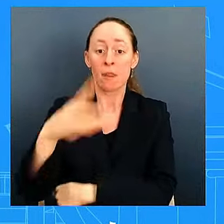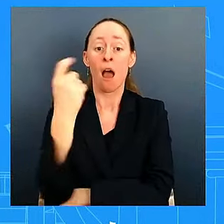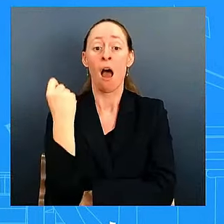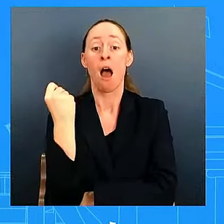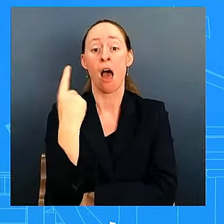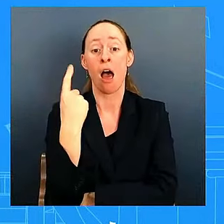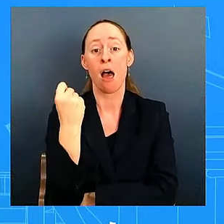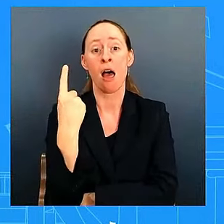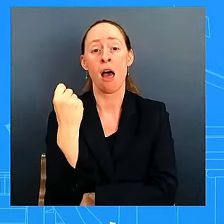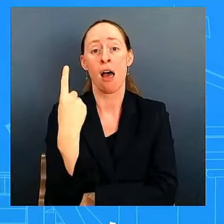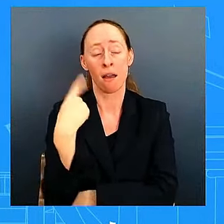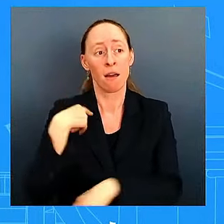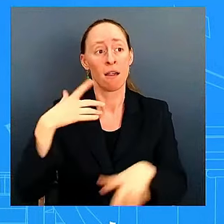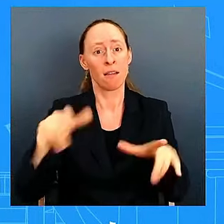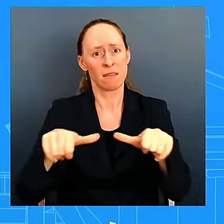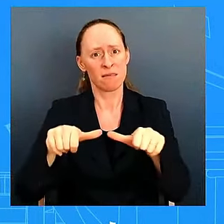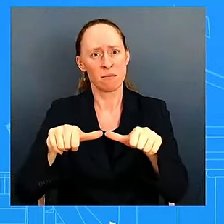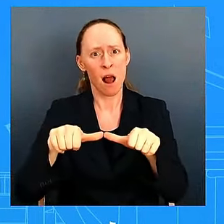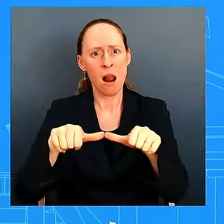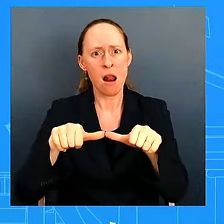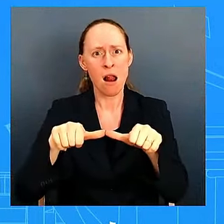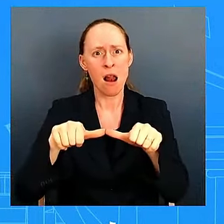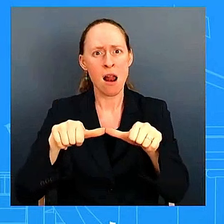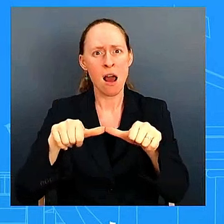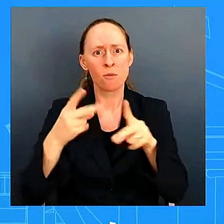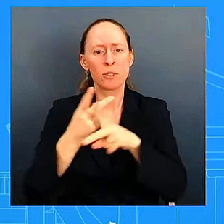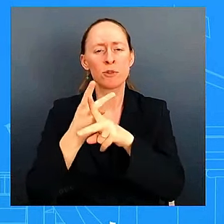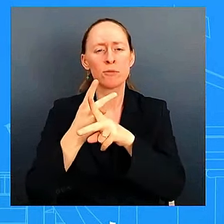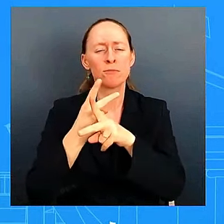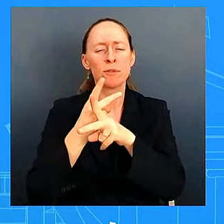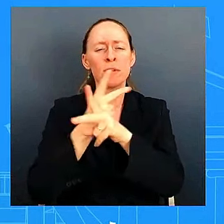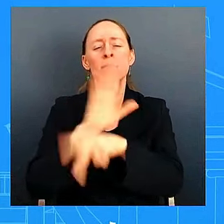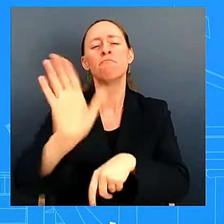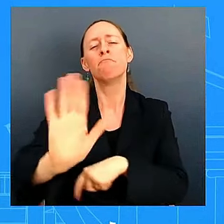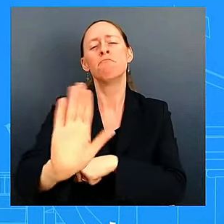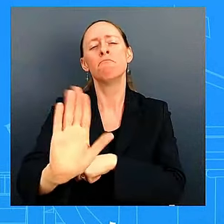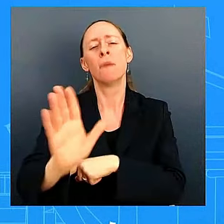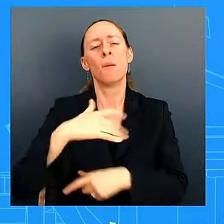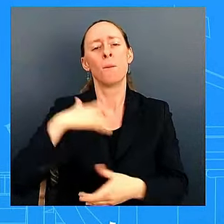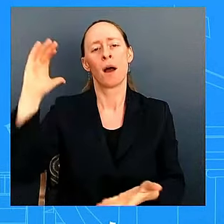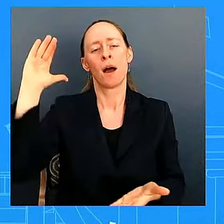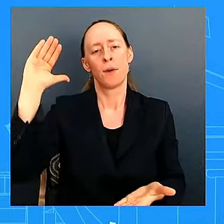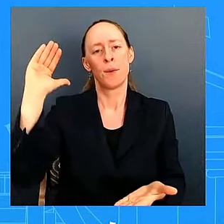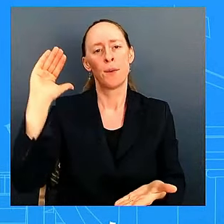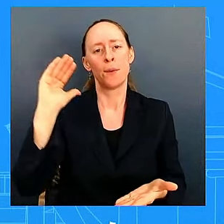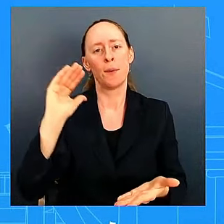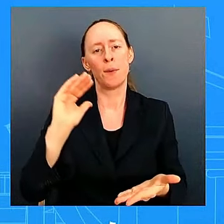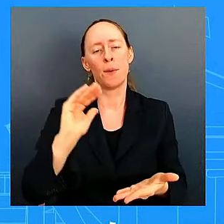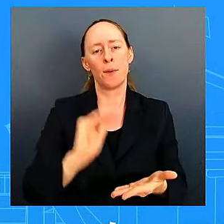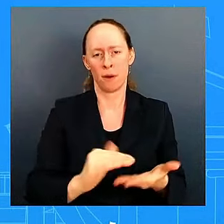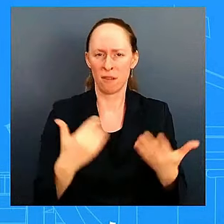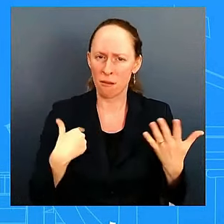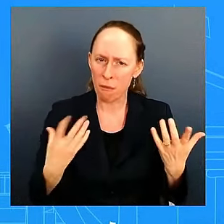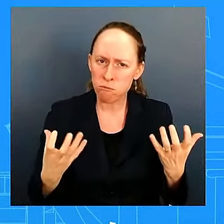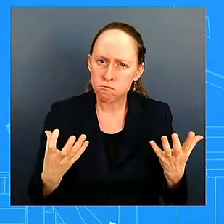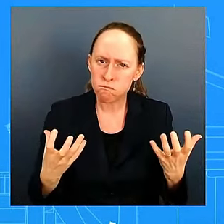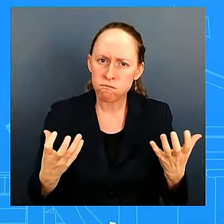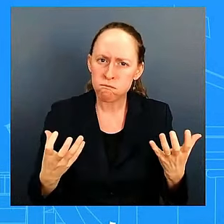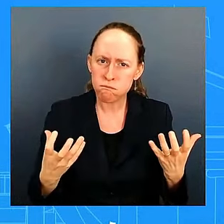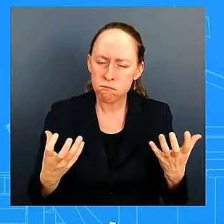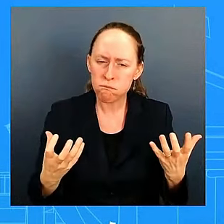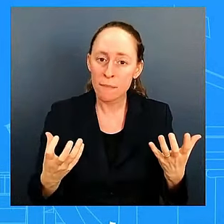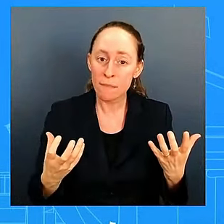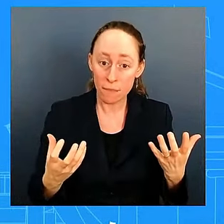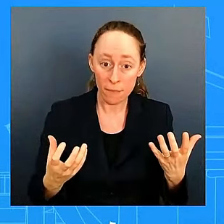we want to see that and ultimately we believe in a way to get to um a ceasefire to de